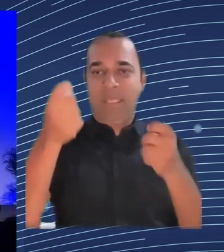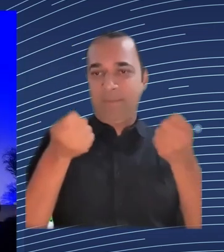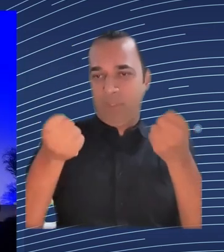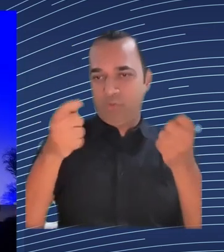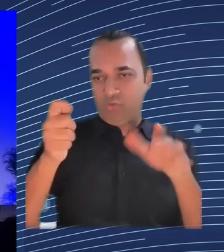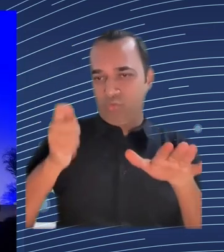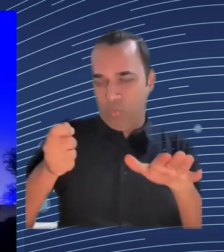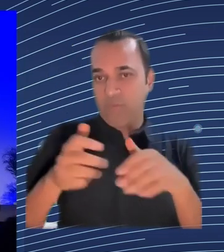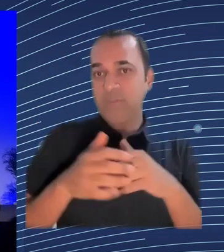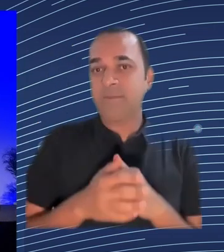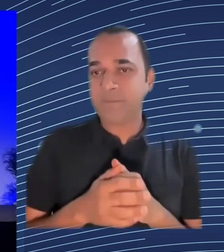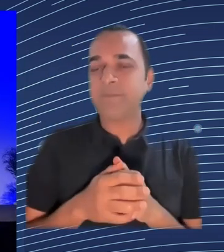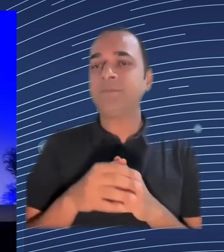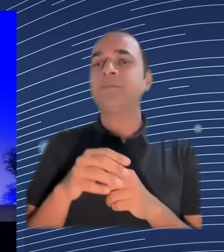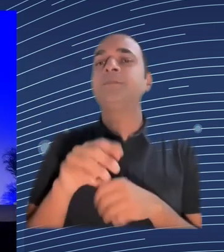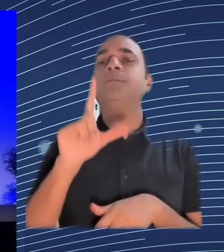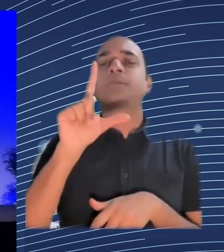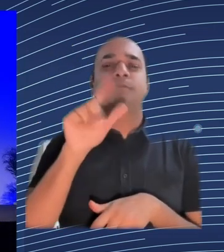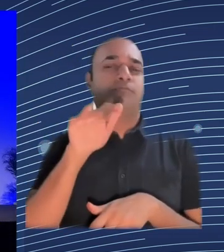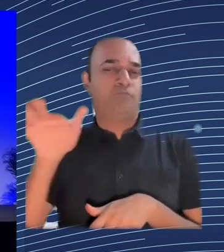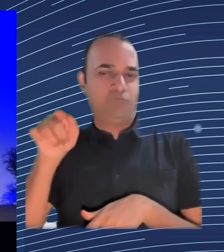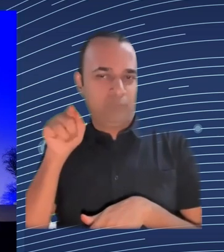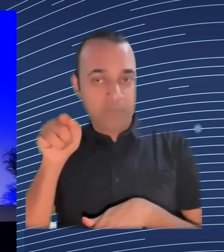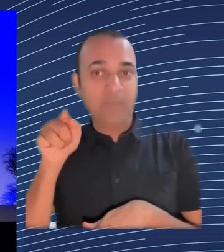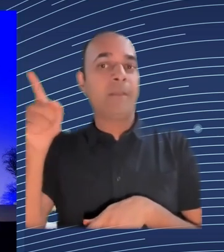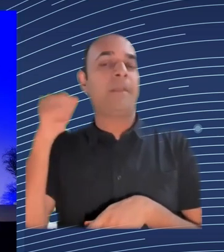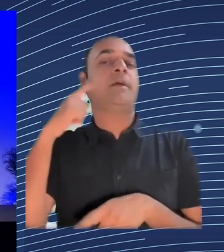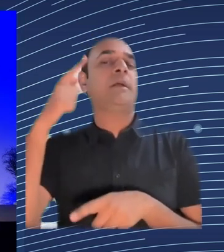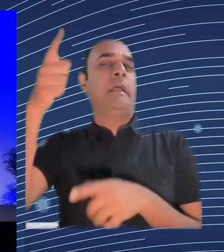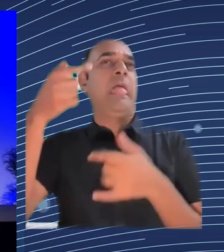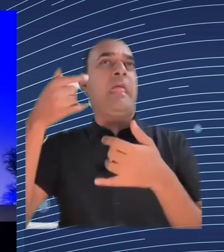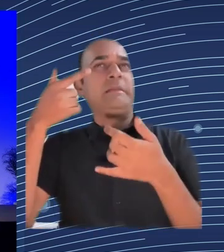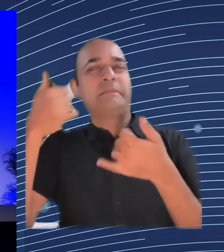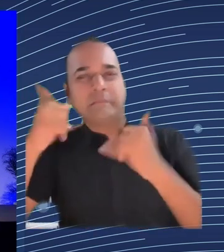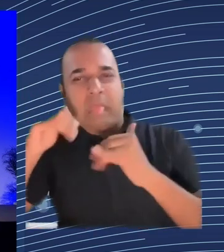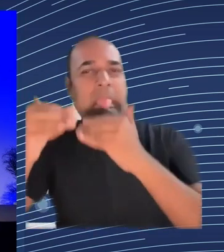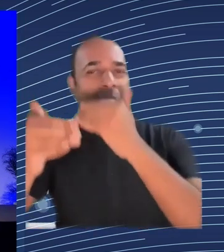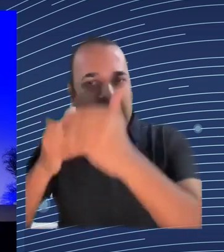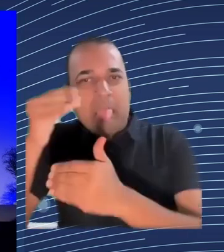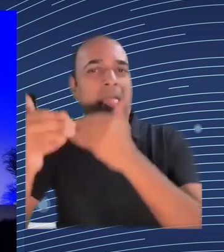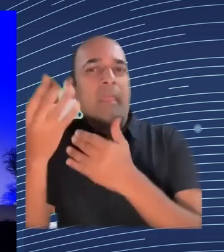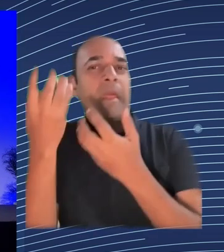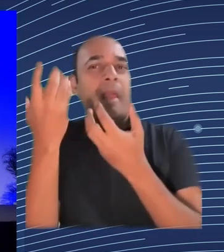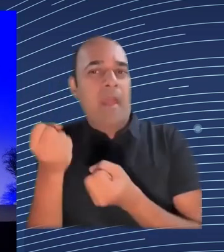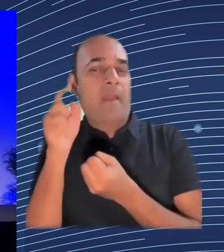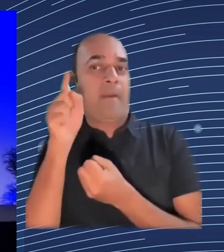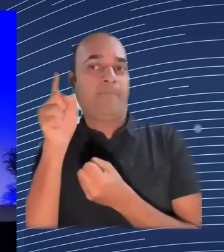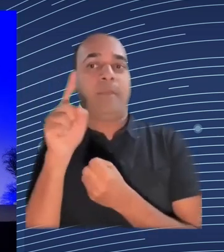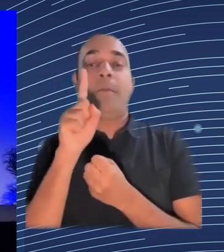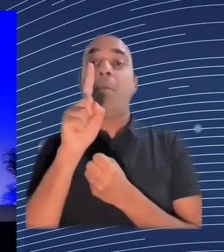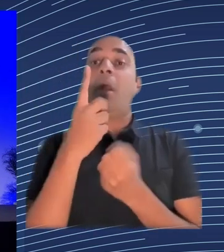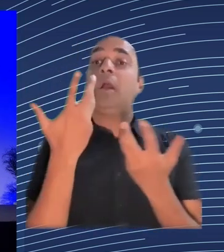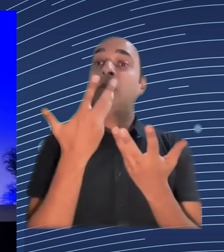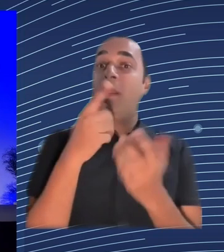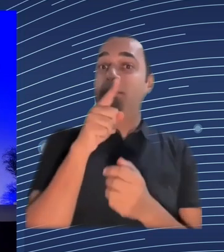hope we really hope that the higher administrative court will find